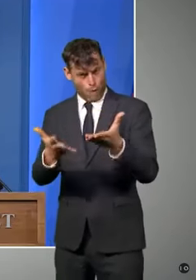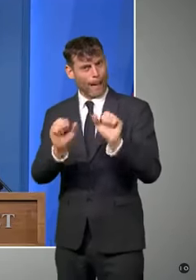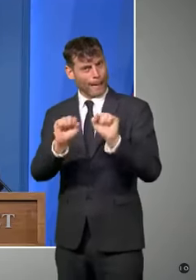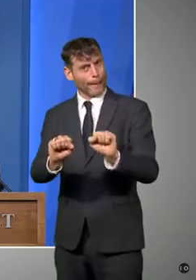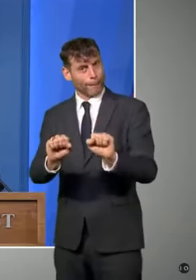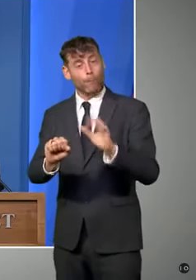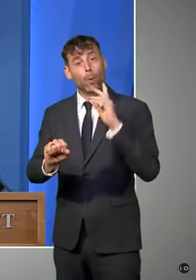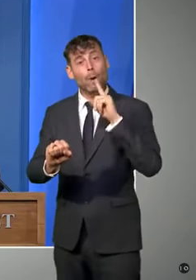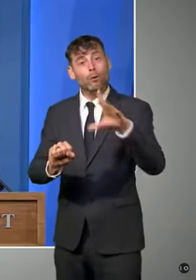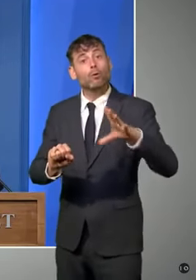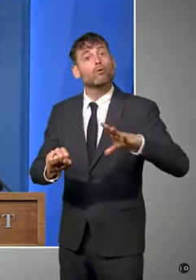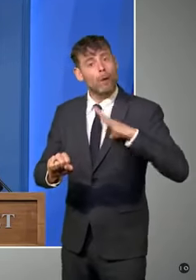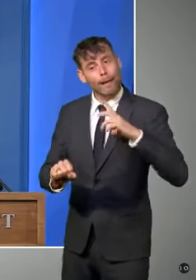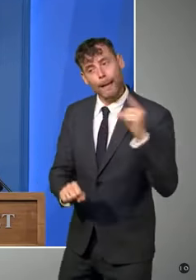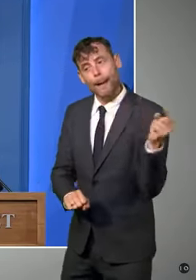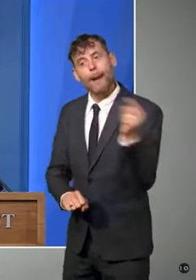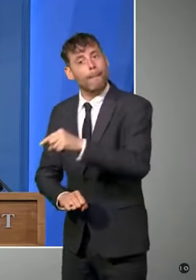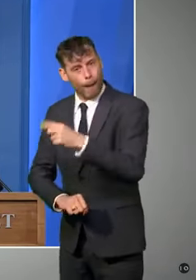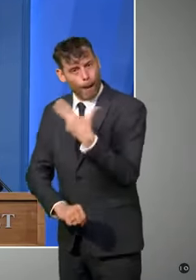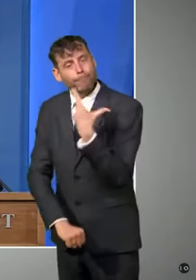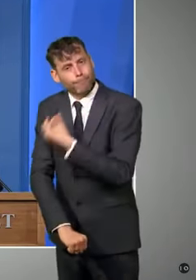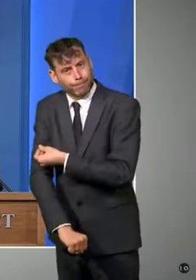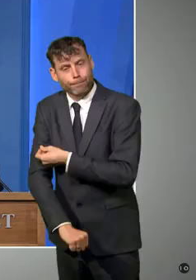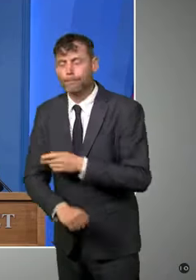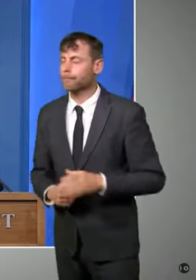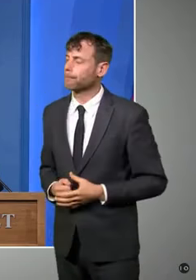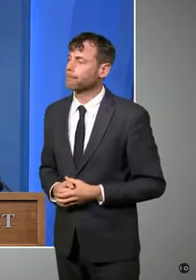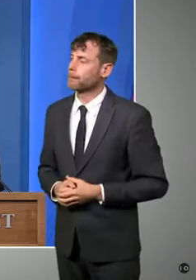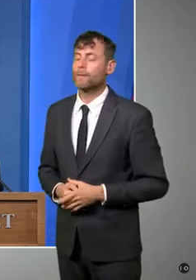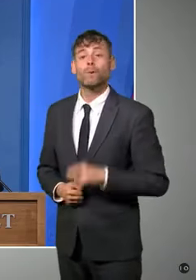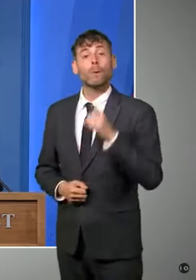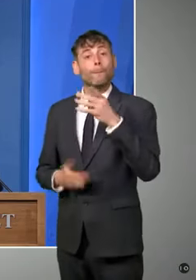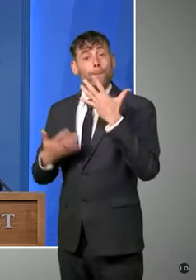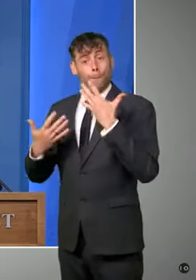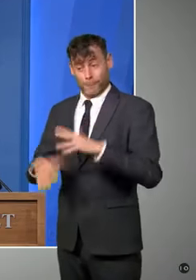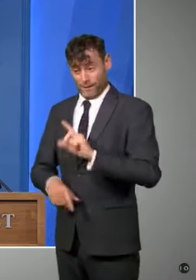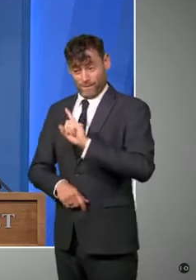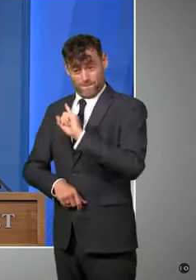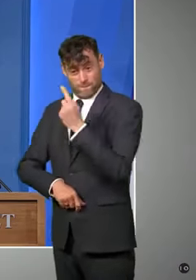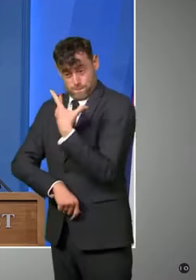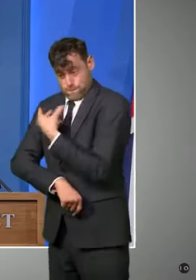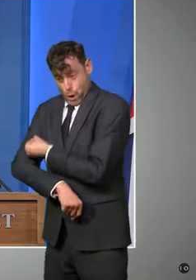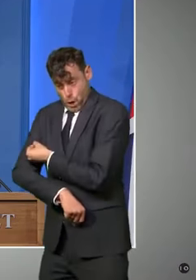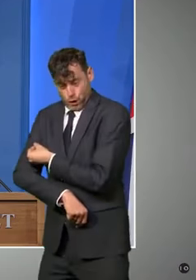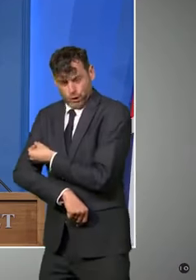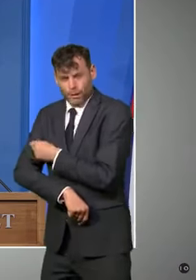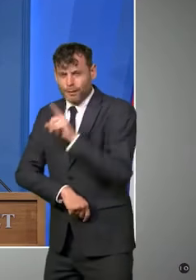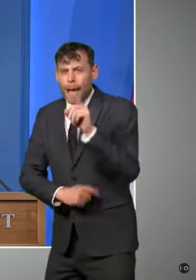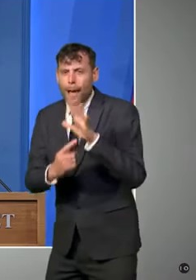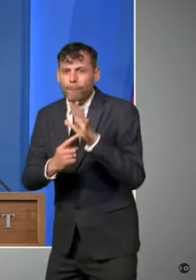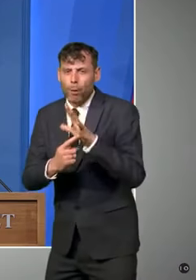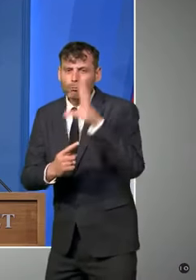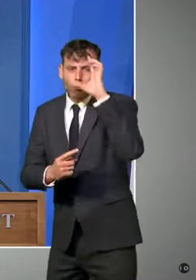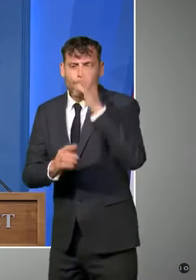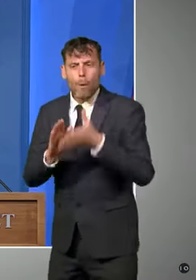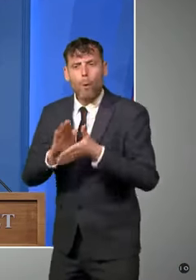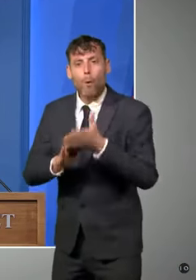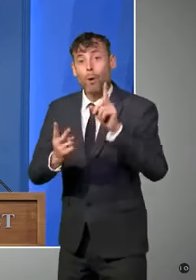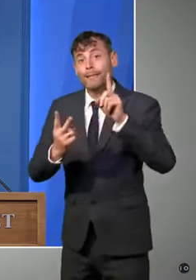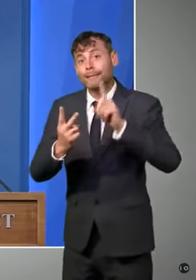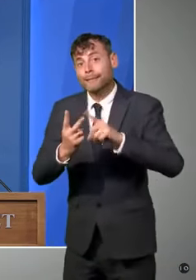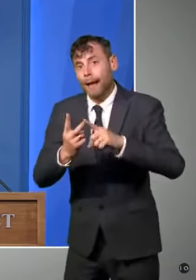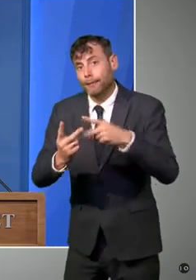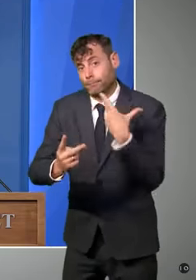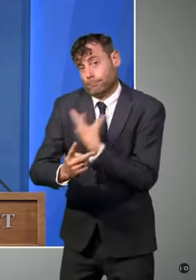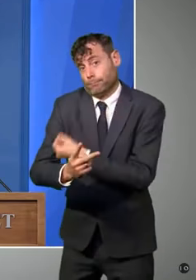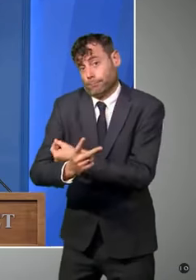have your second dose booked in, please also be sure to get it. I have my second dose at the end of March and I can assure anyone watching or